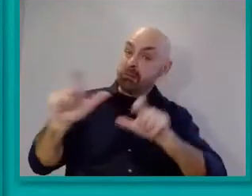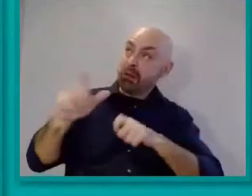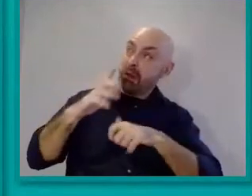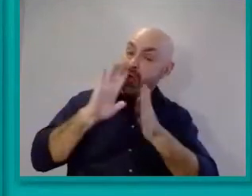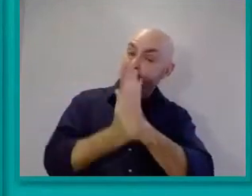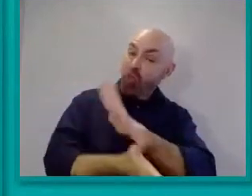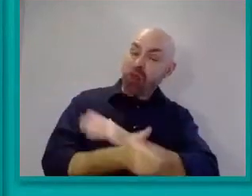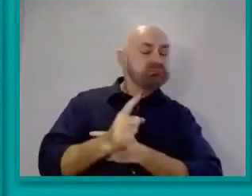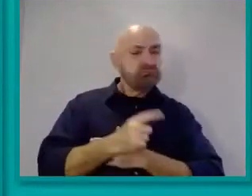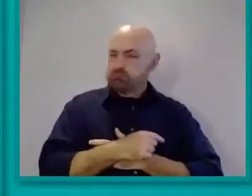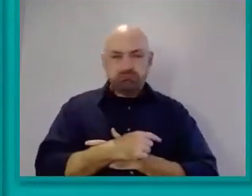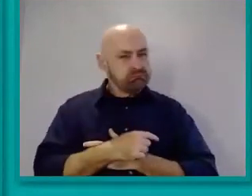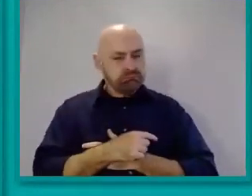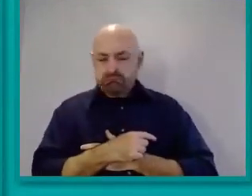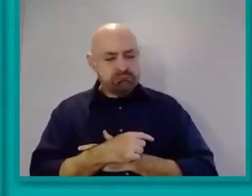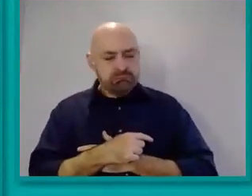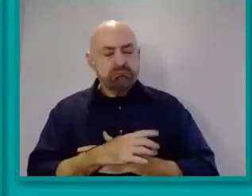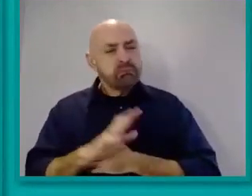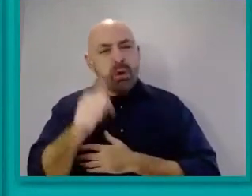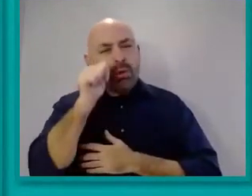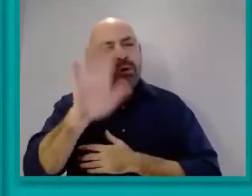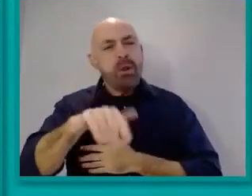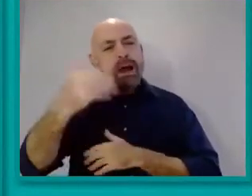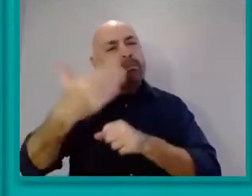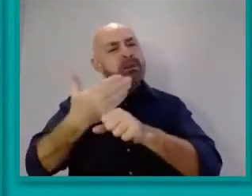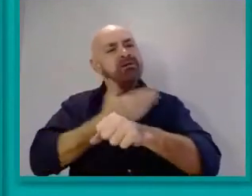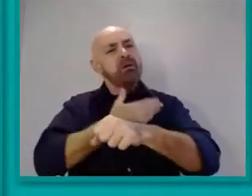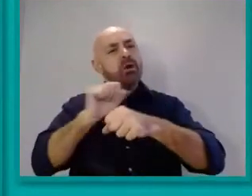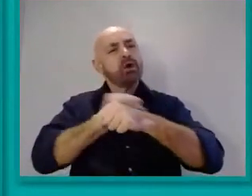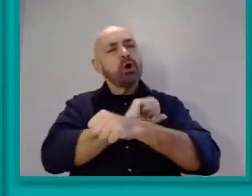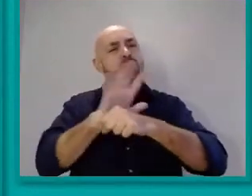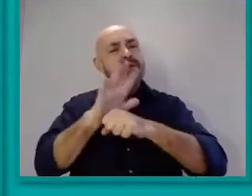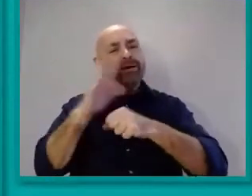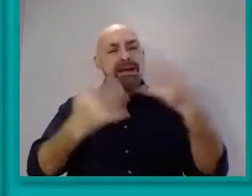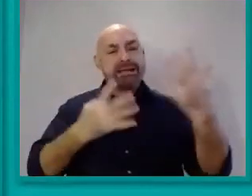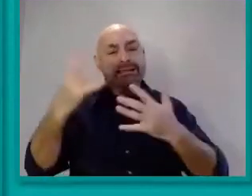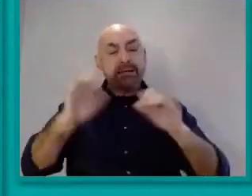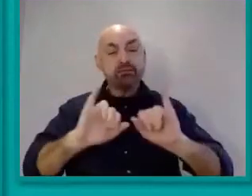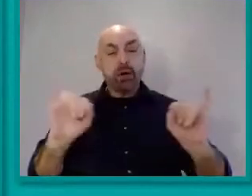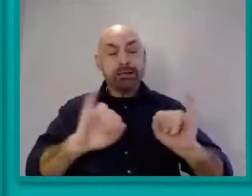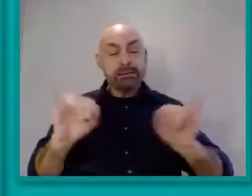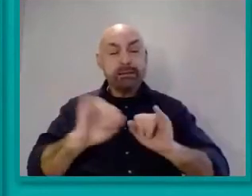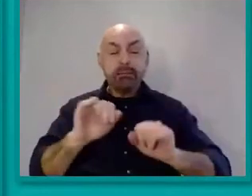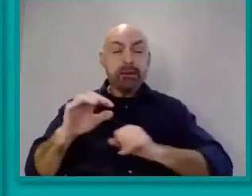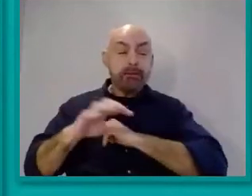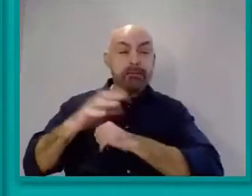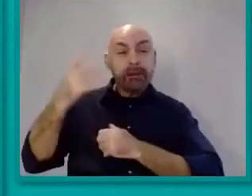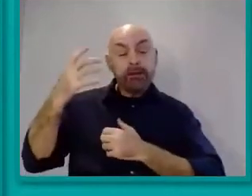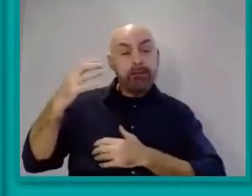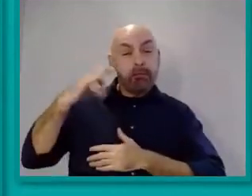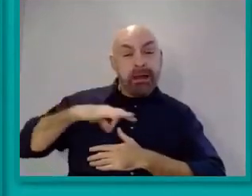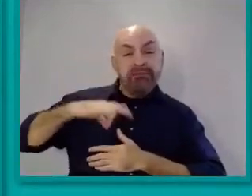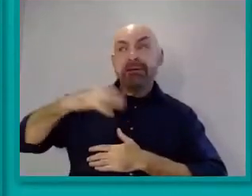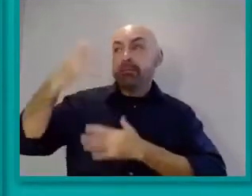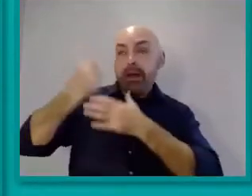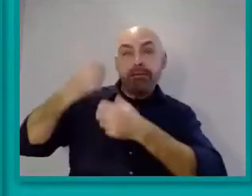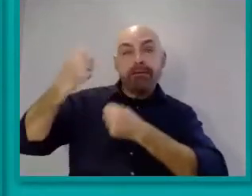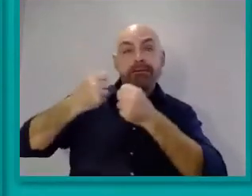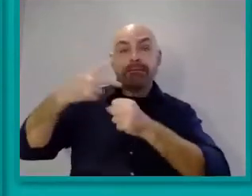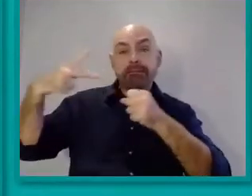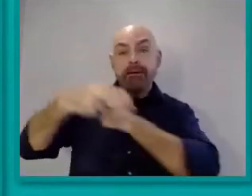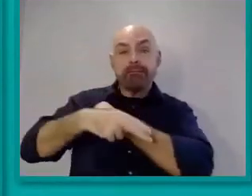We know that even before the COVID-19 crisis, benefit cuts and austerity hit disabled people the hardest.